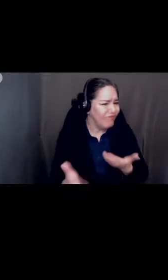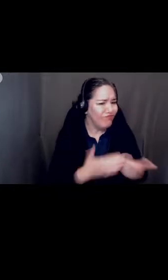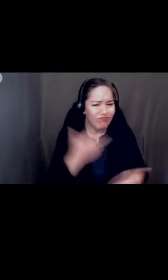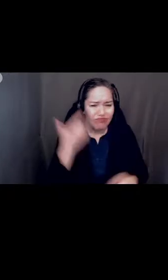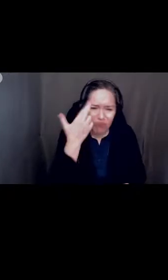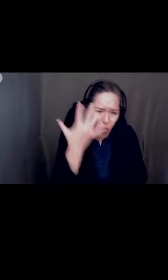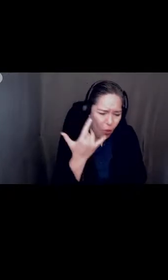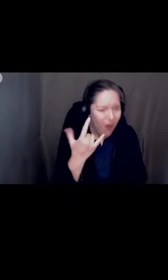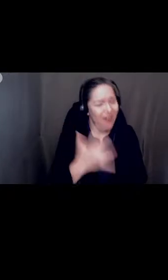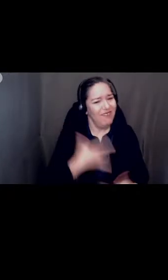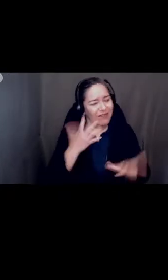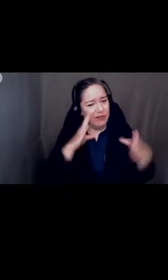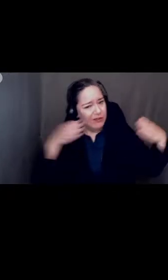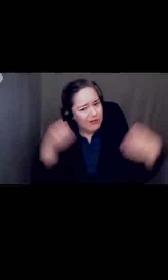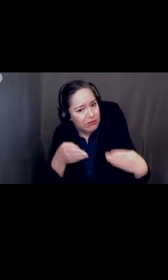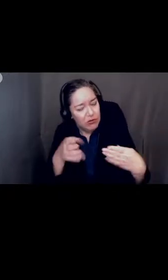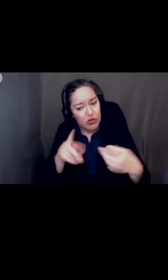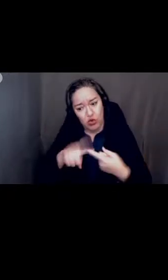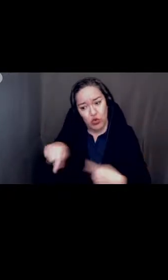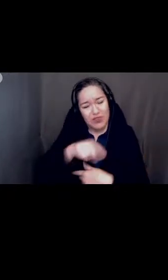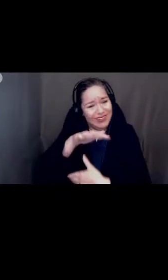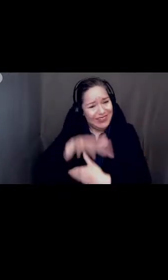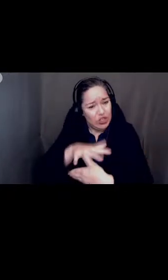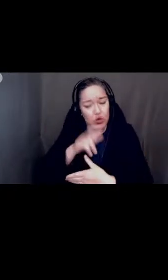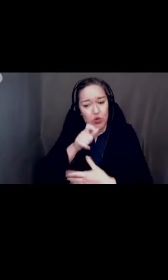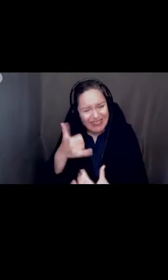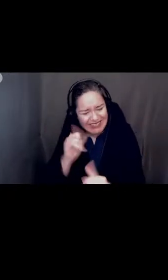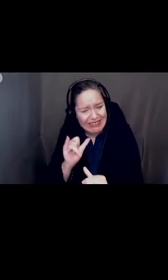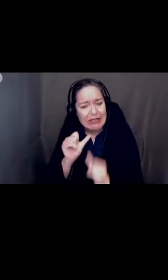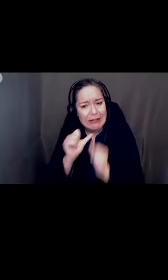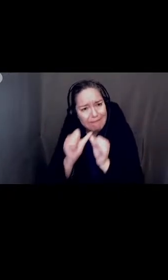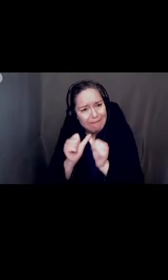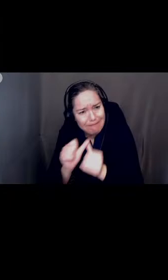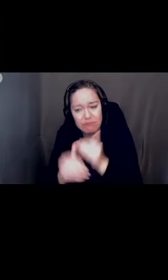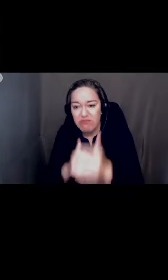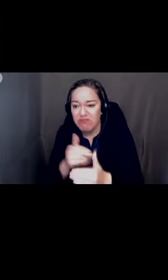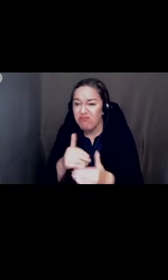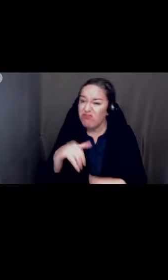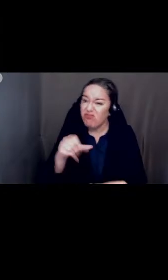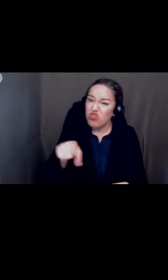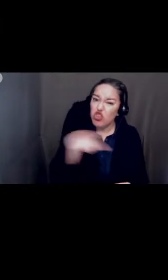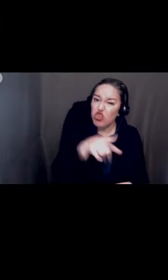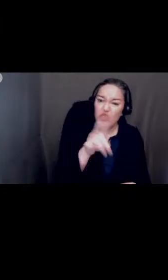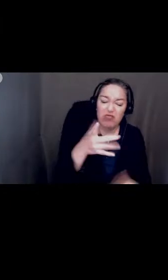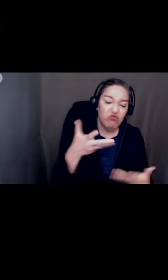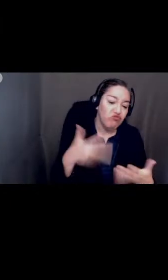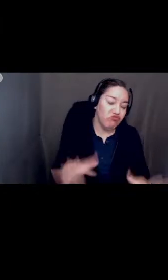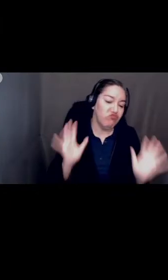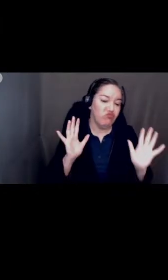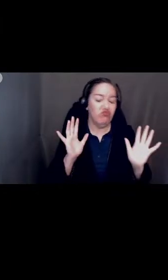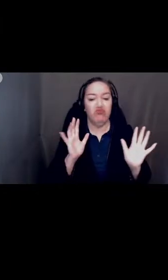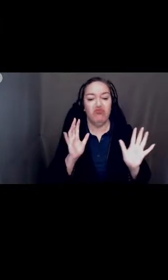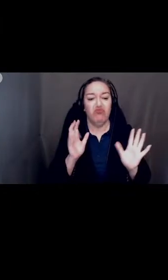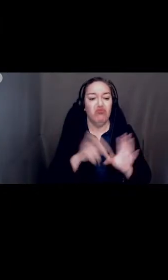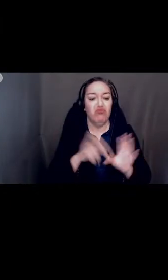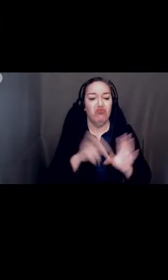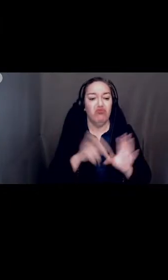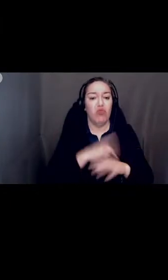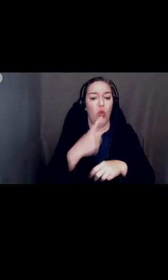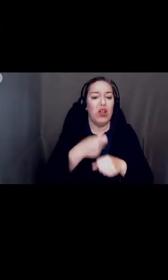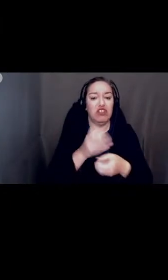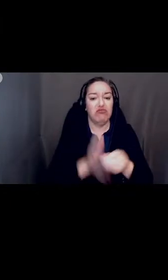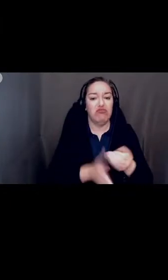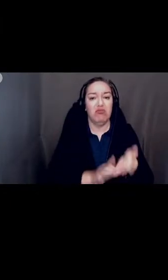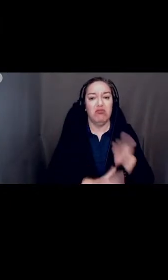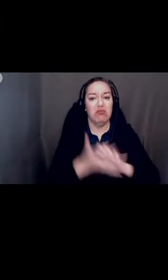are still hanging on here yes you called it a year already and threw in the towel and decided to prematurely remain in distance learning for the